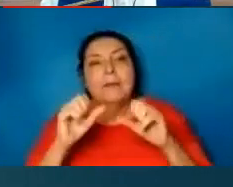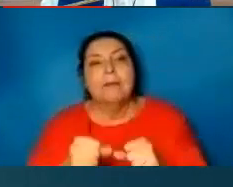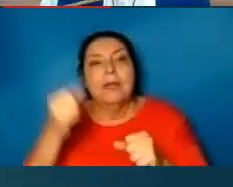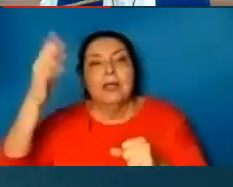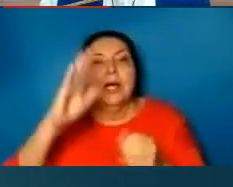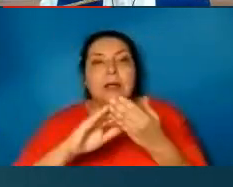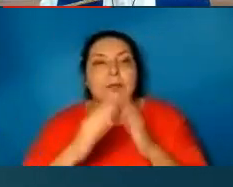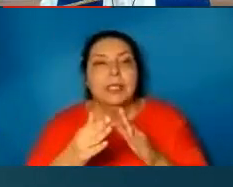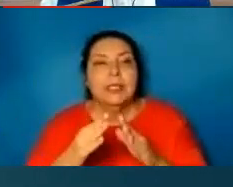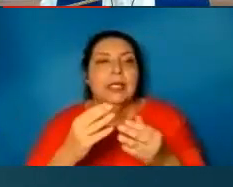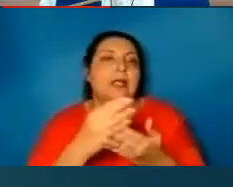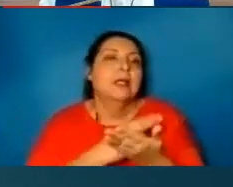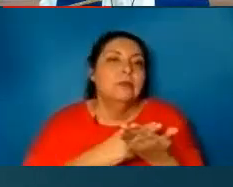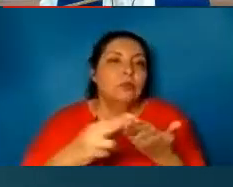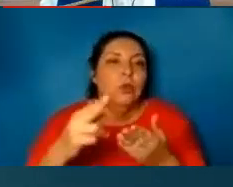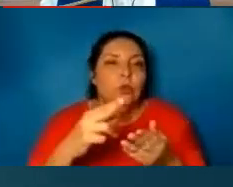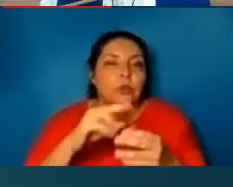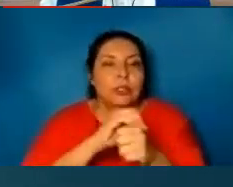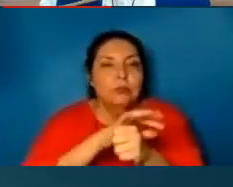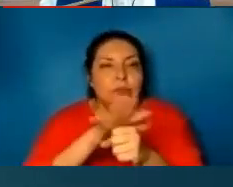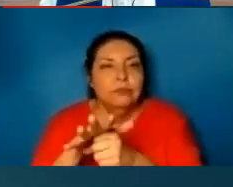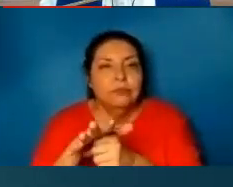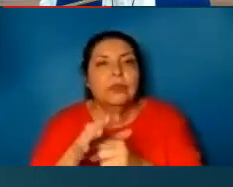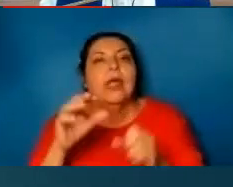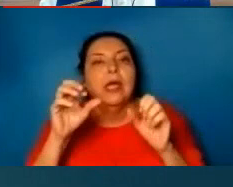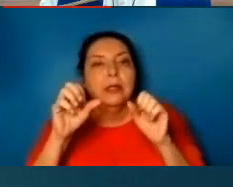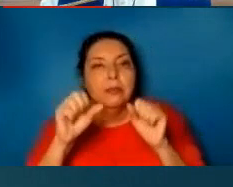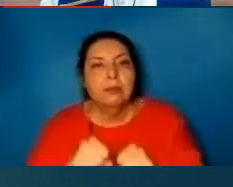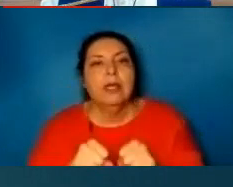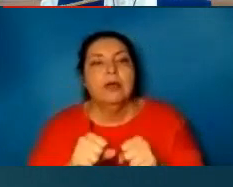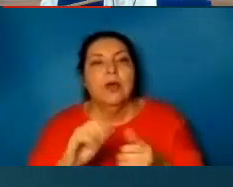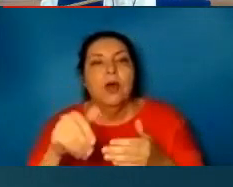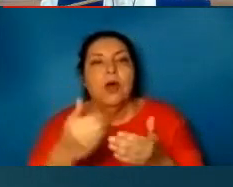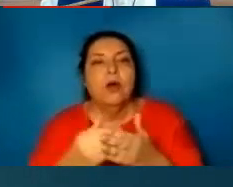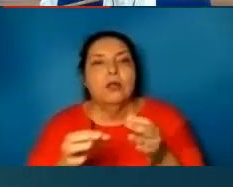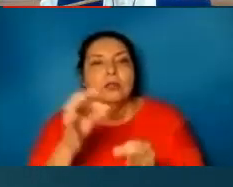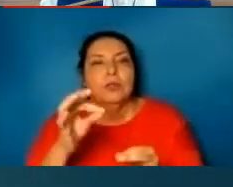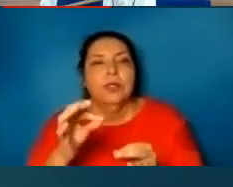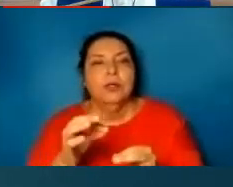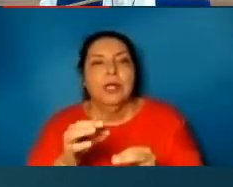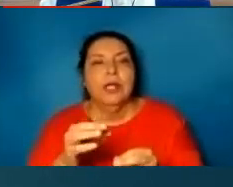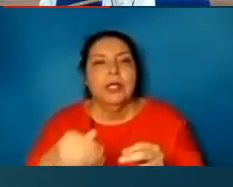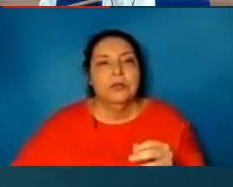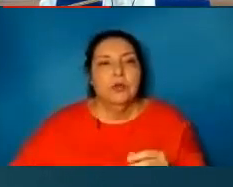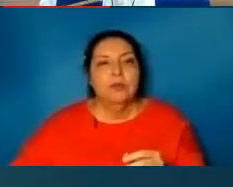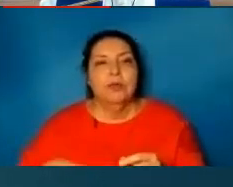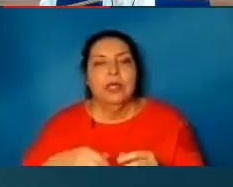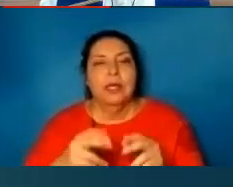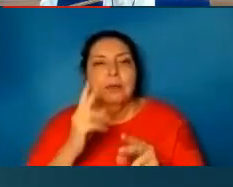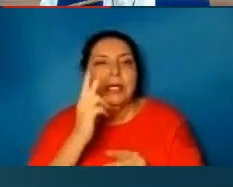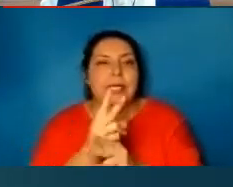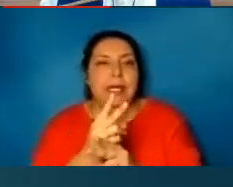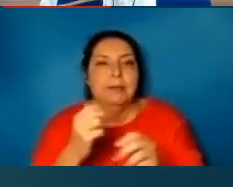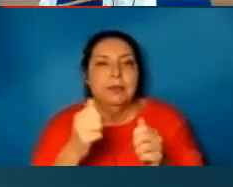you completely, and may your whole spirit and soul and body be kept lamest at the coming of our Lord Jesus